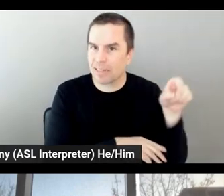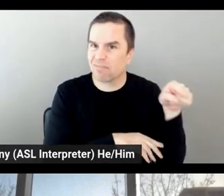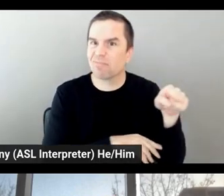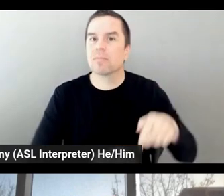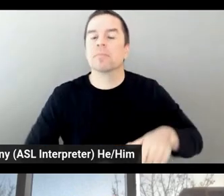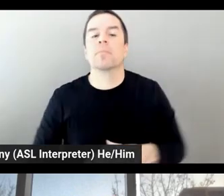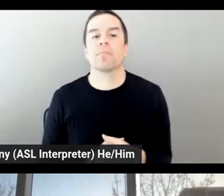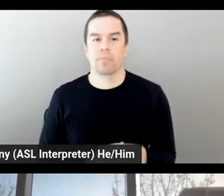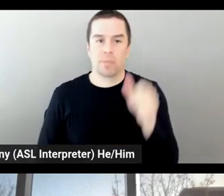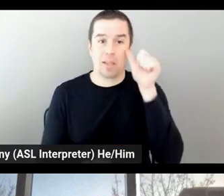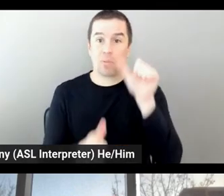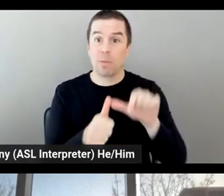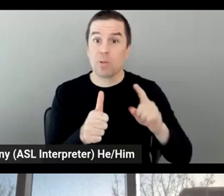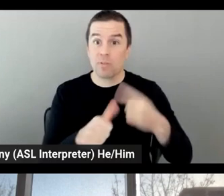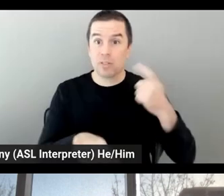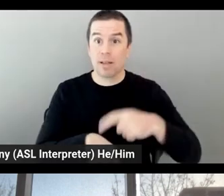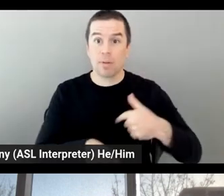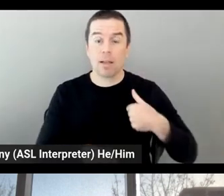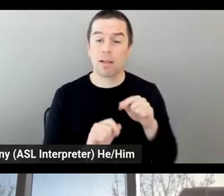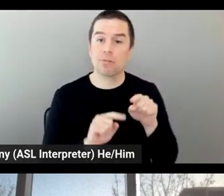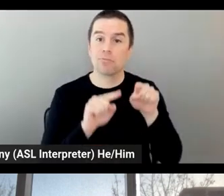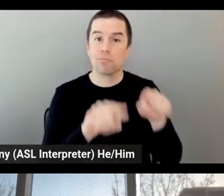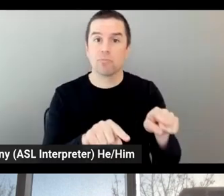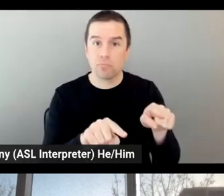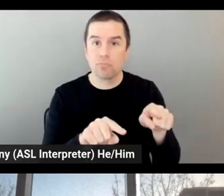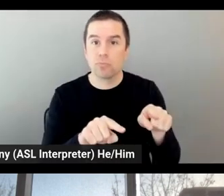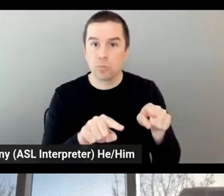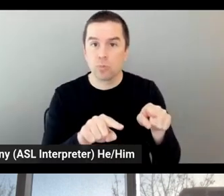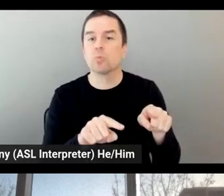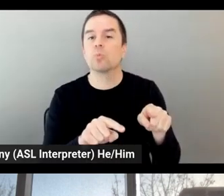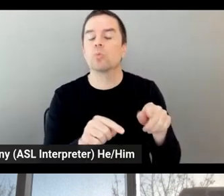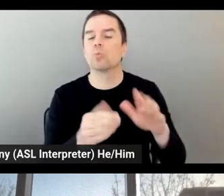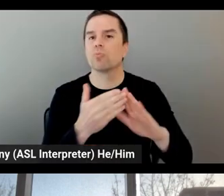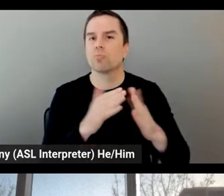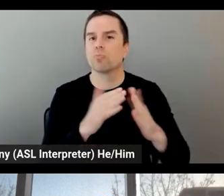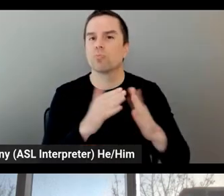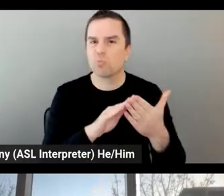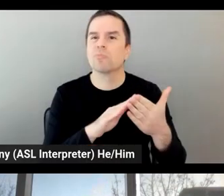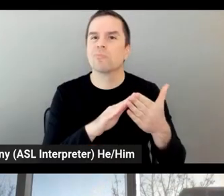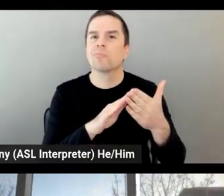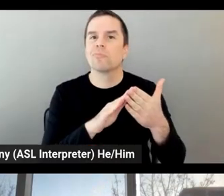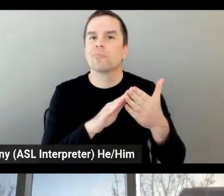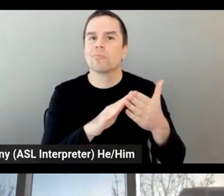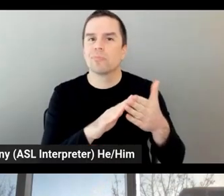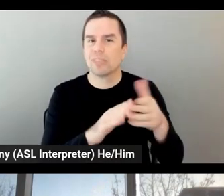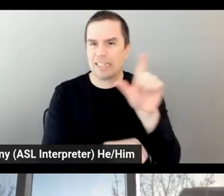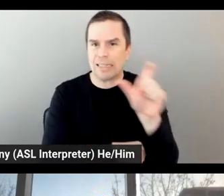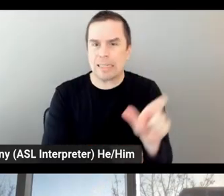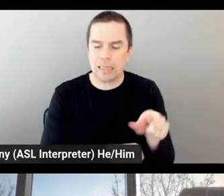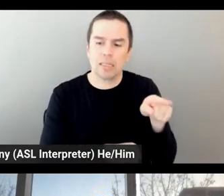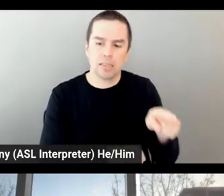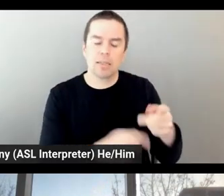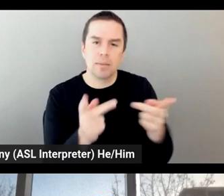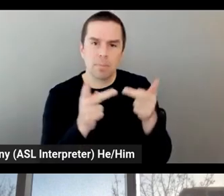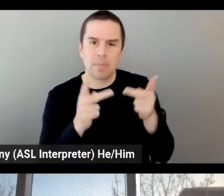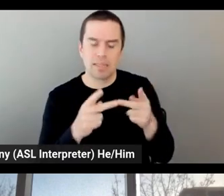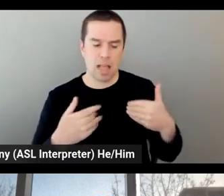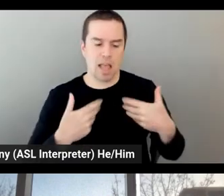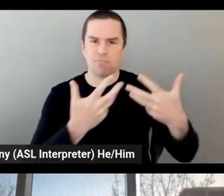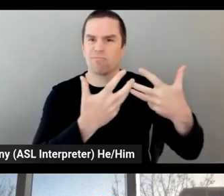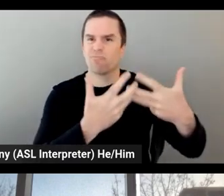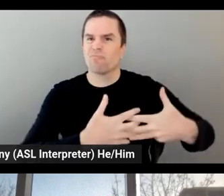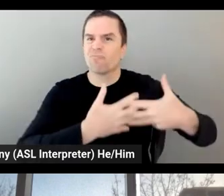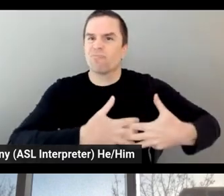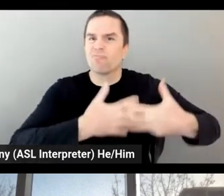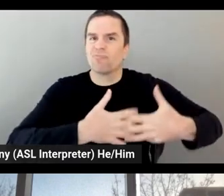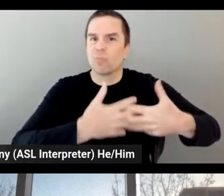Gestione Sportiva. This is the facility that you saw a little bit in the video there, you know, where all the